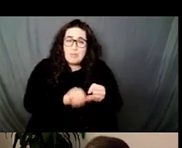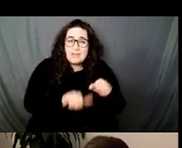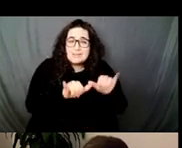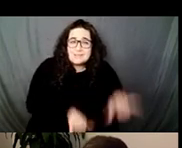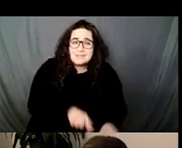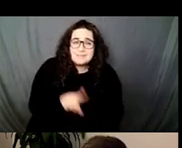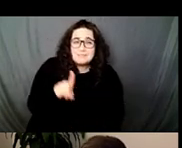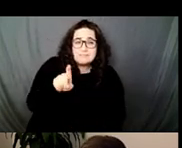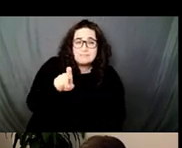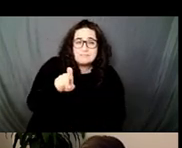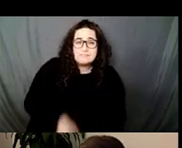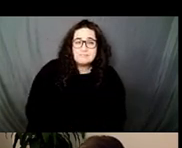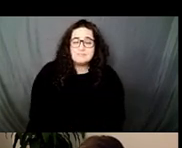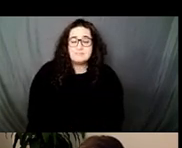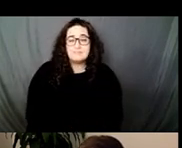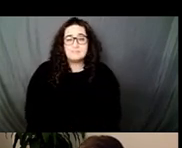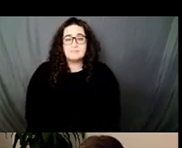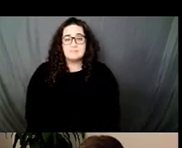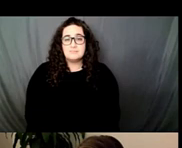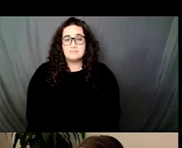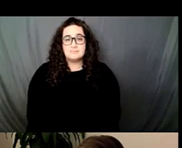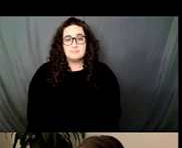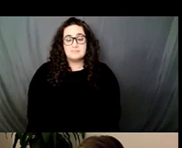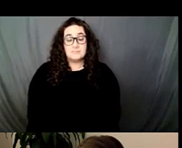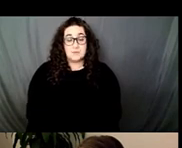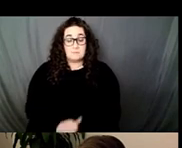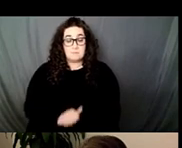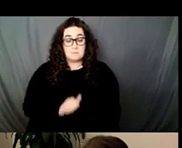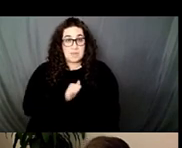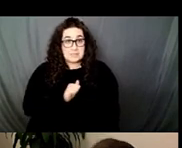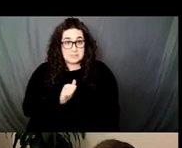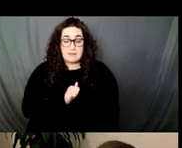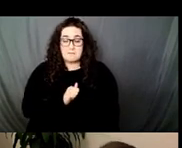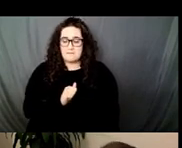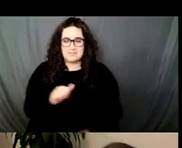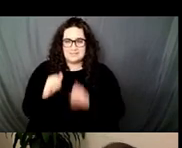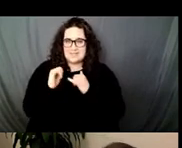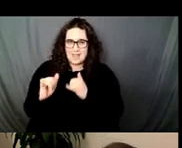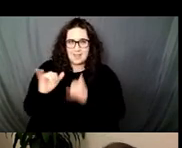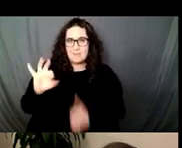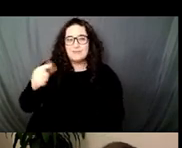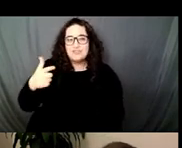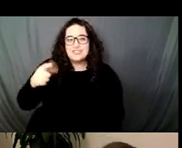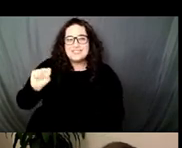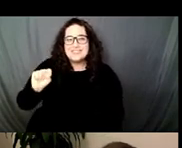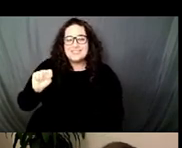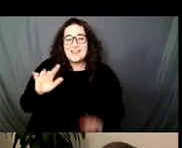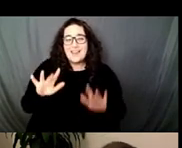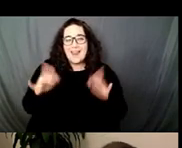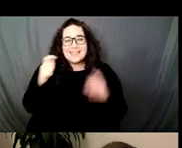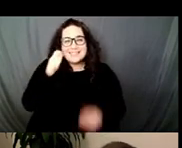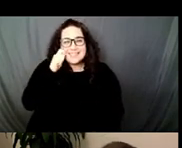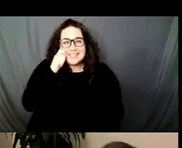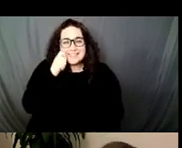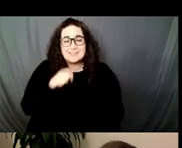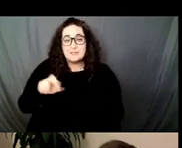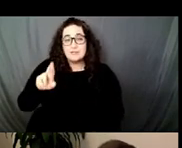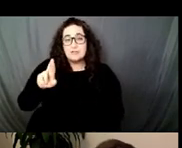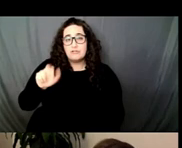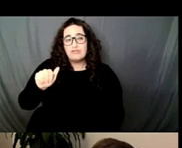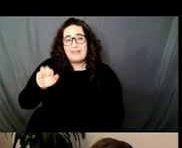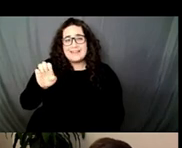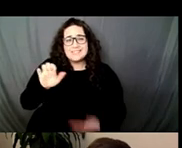of the art world. After all, like myself, FGT was a light-skinned and racially ambiguous masculine-bodied person.